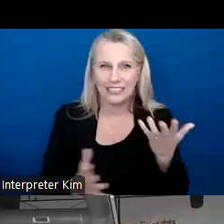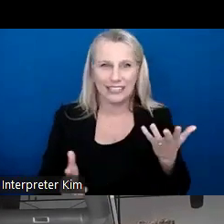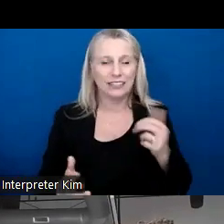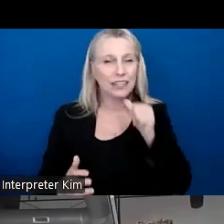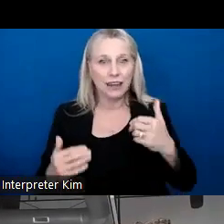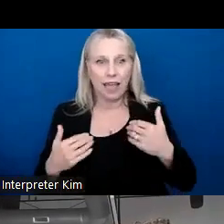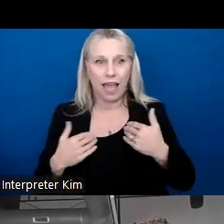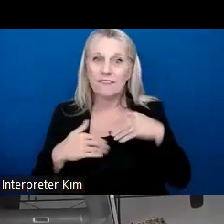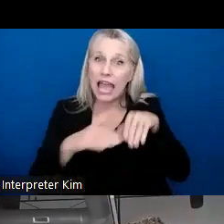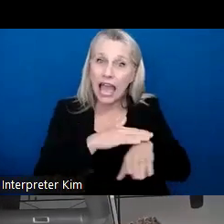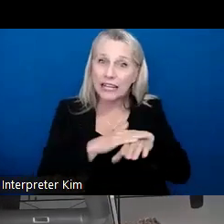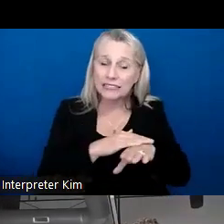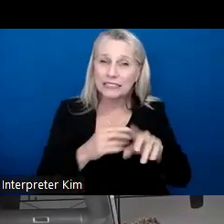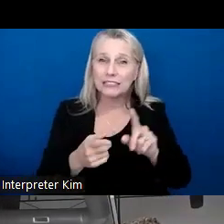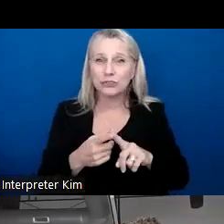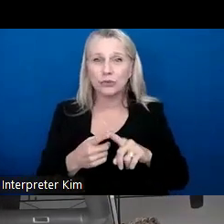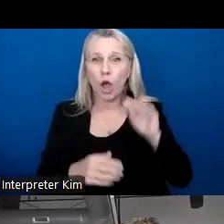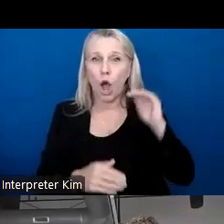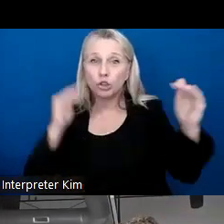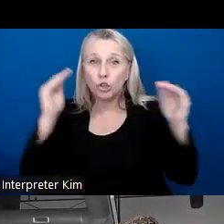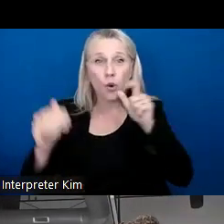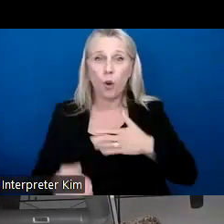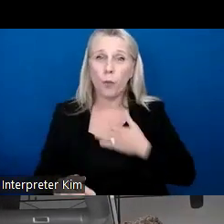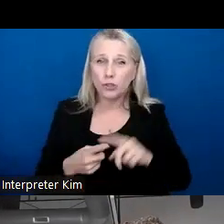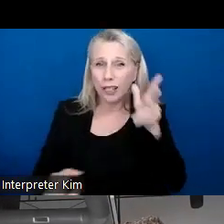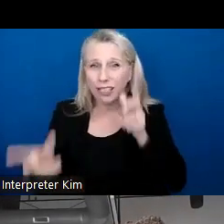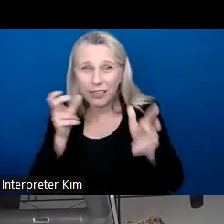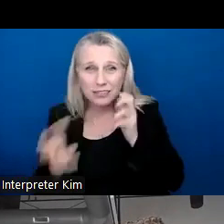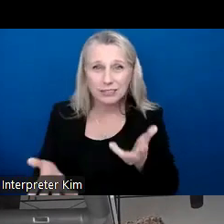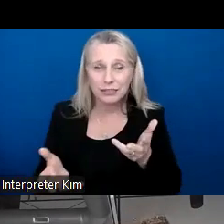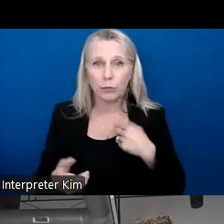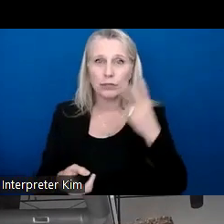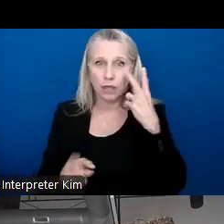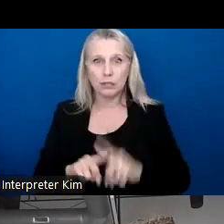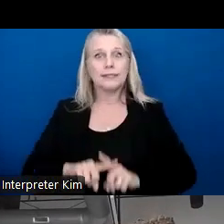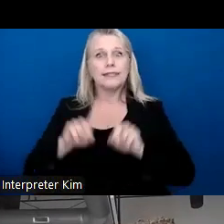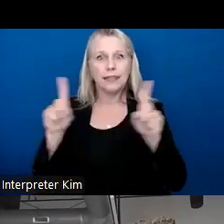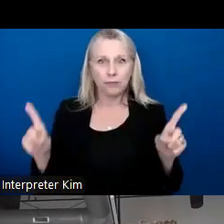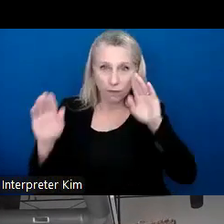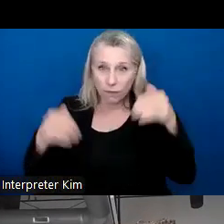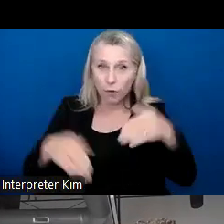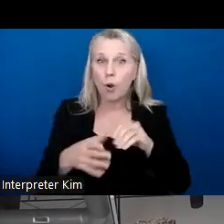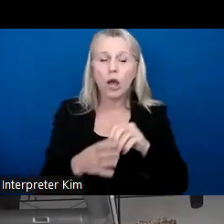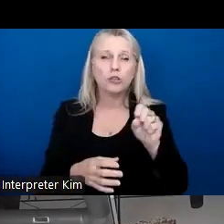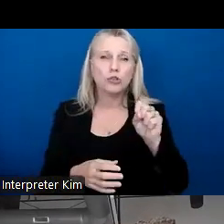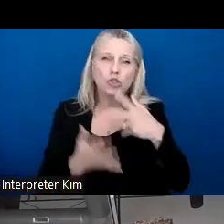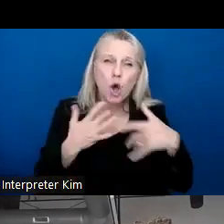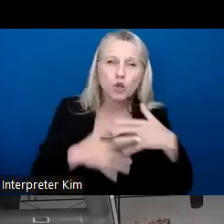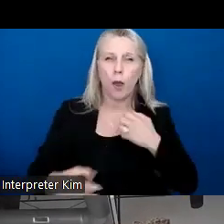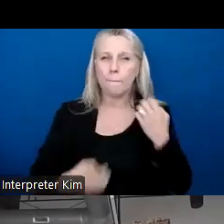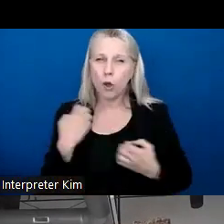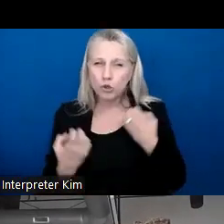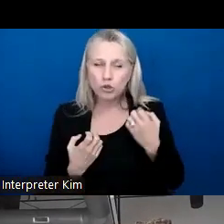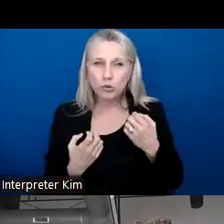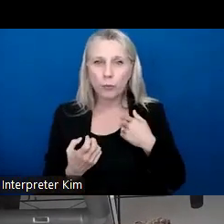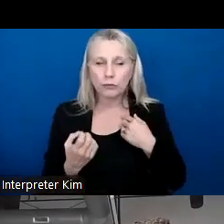have access to adults. We're just willing to listen to them. So we started seeing a lot of difference when we started focusing more on the social emotional side and started